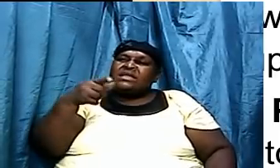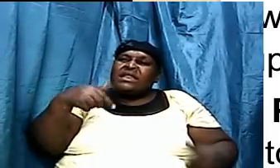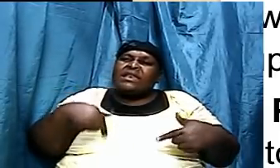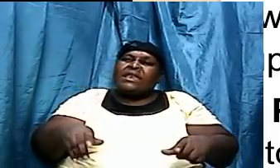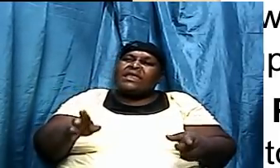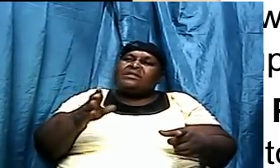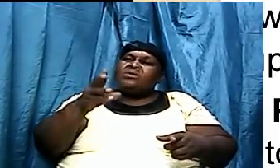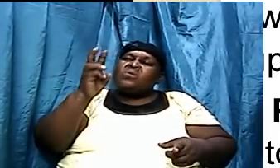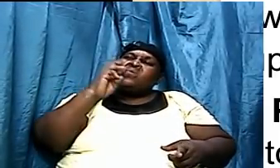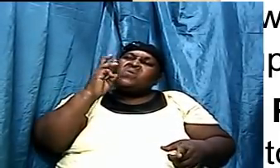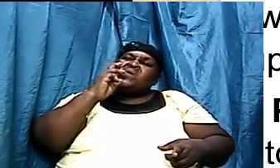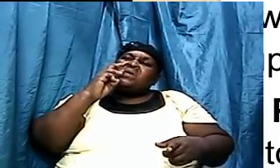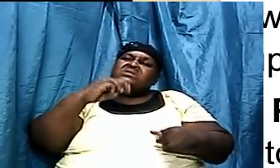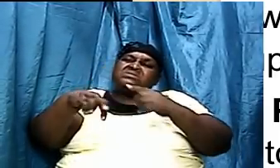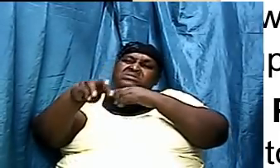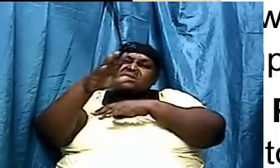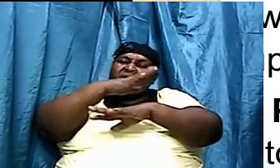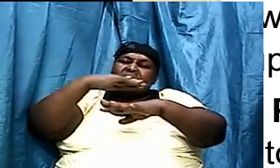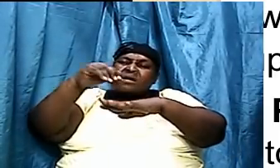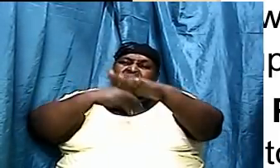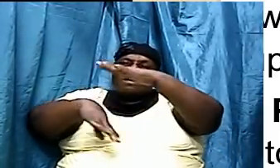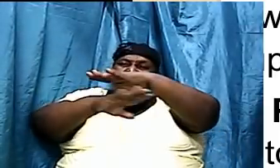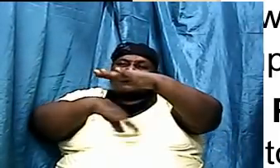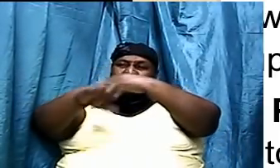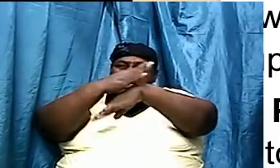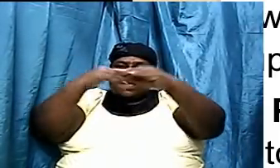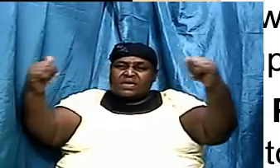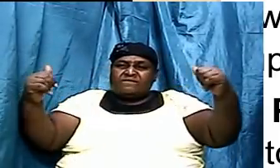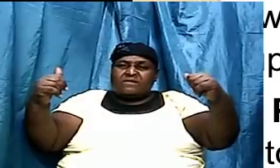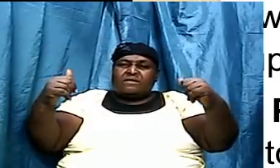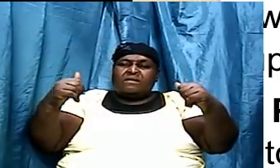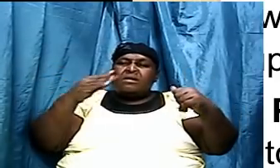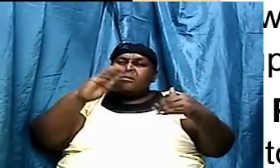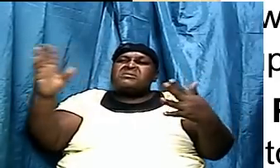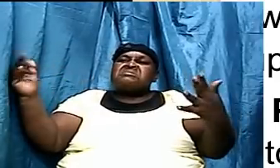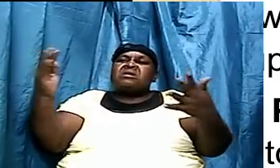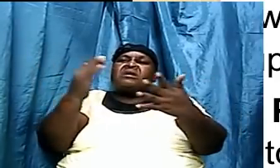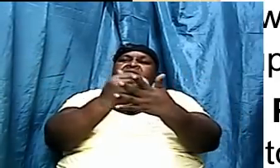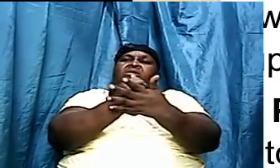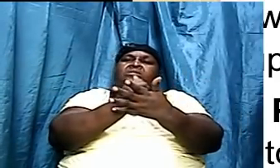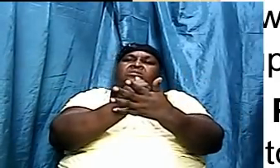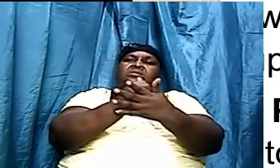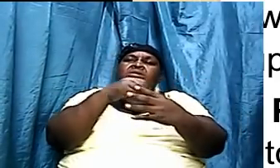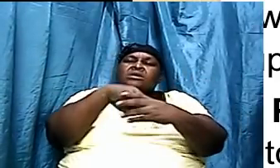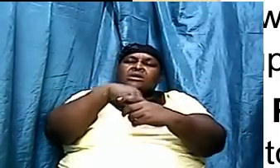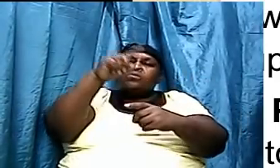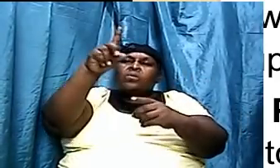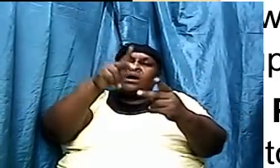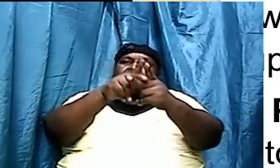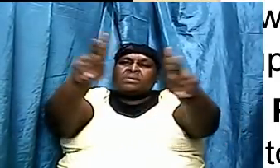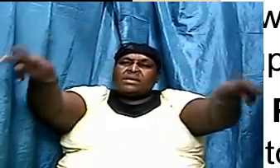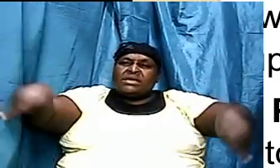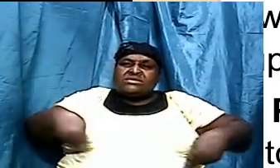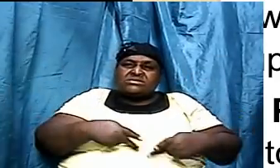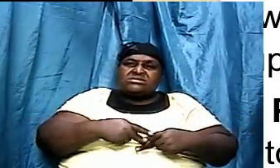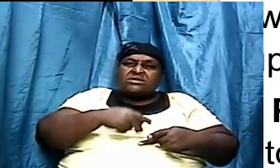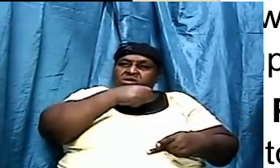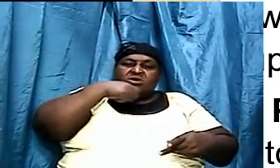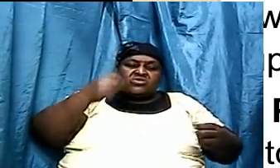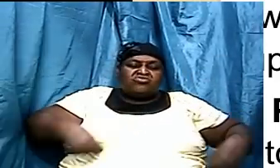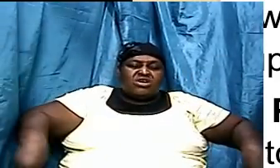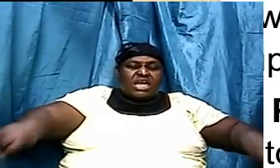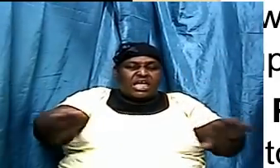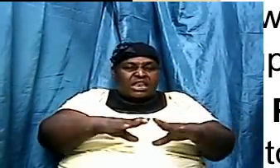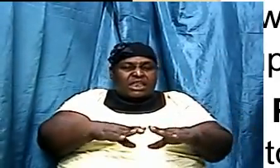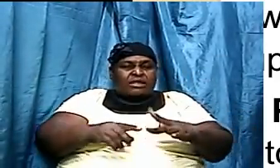the waters under the heavens be gathered together unto one place and let the dry land appear and it was